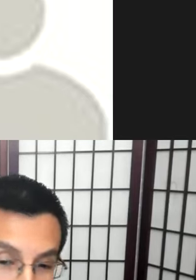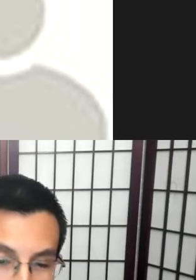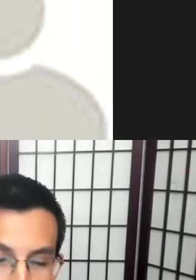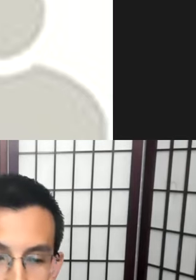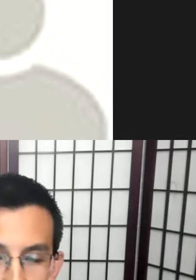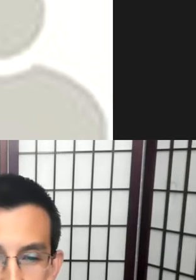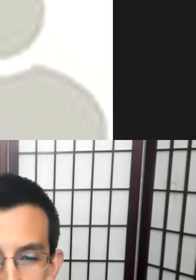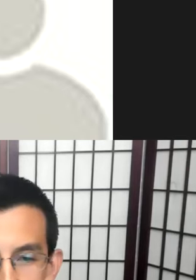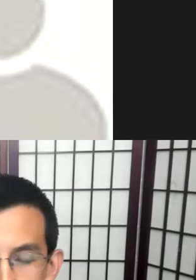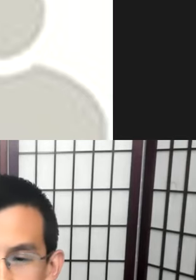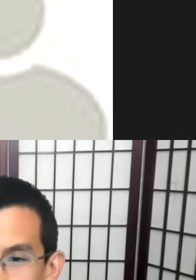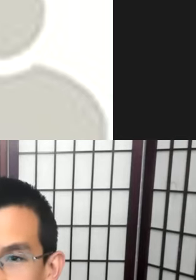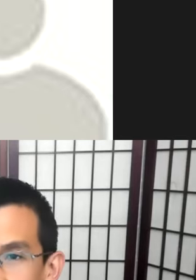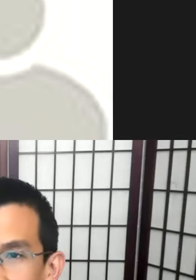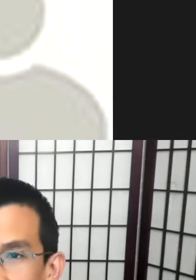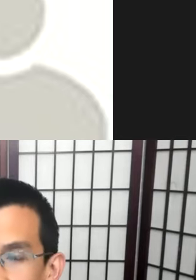people involved.